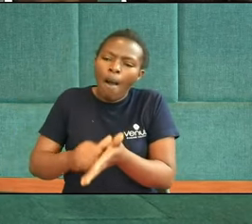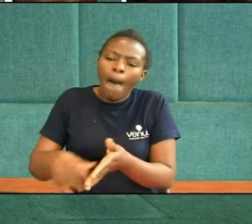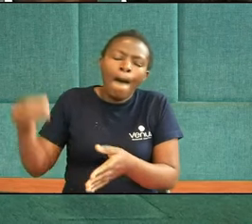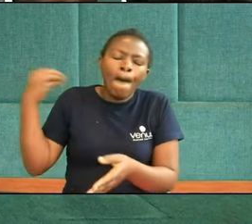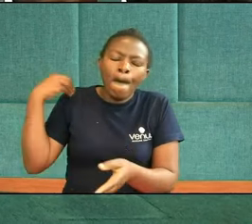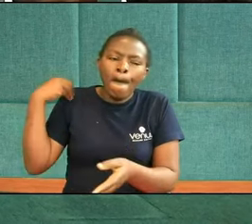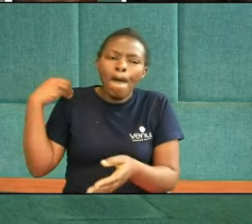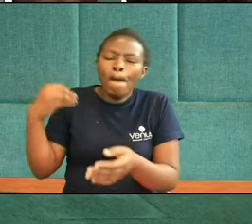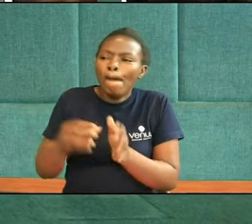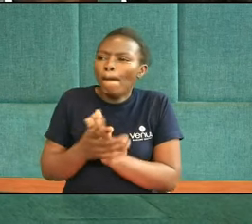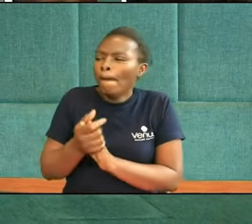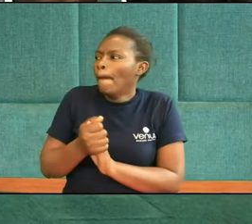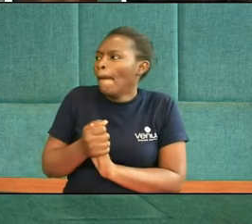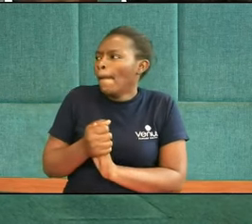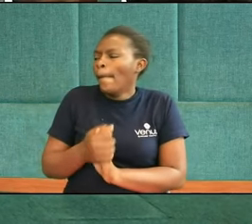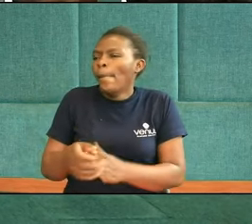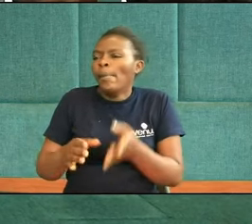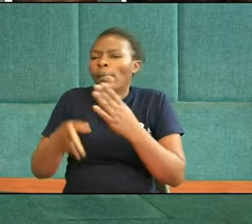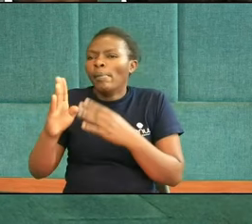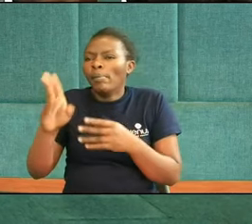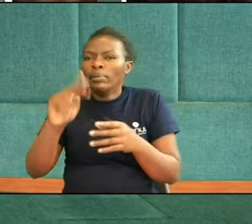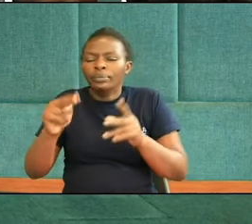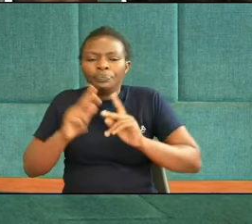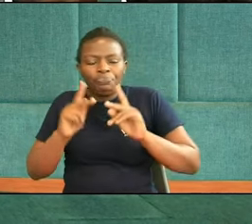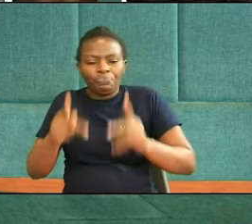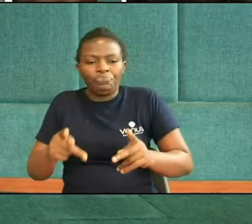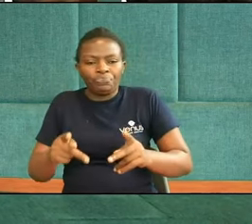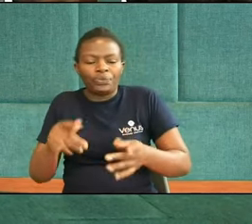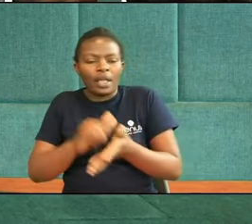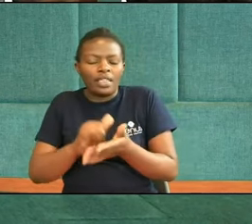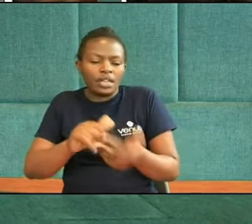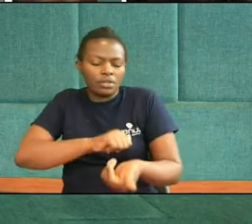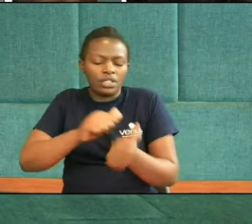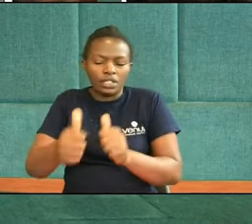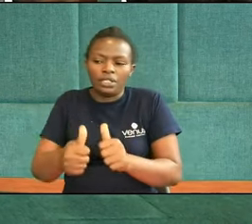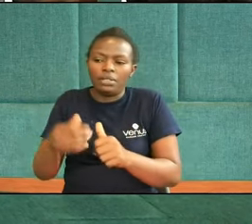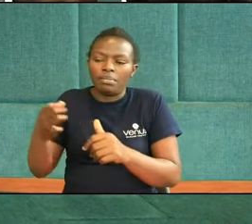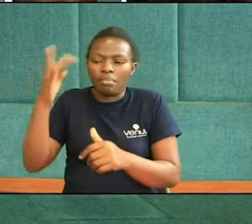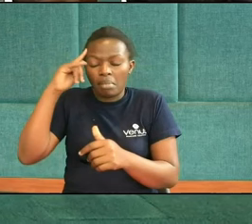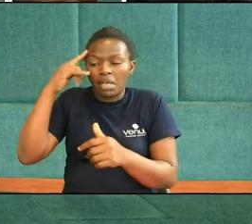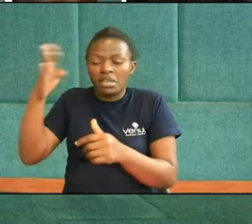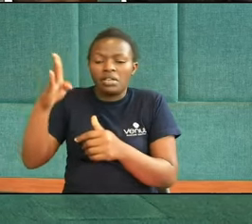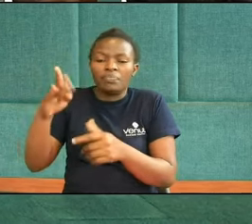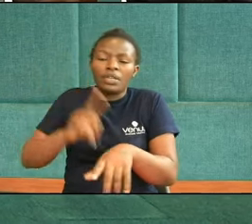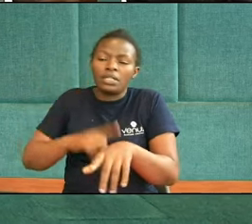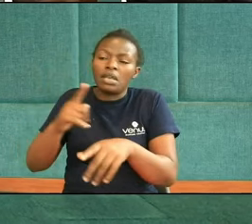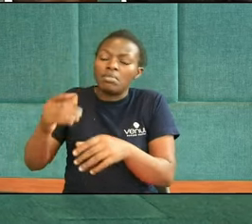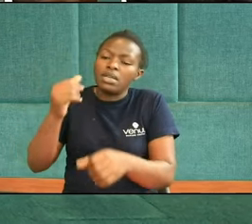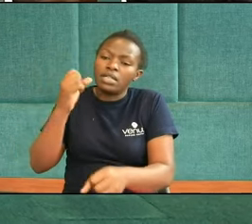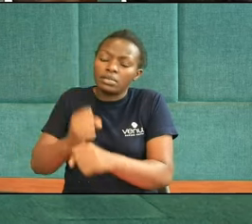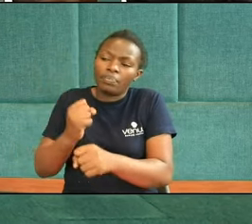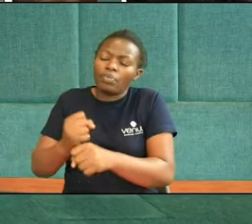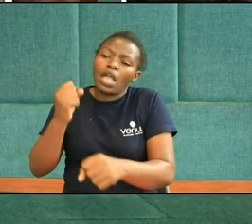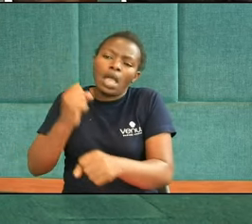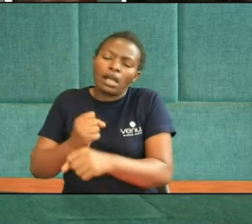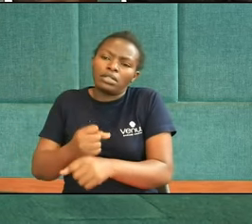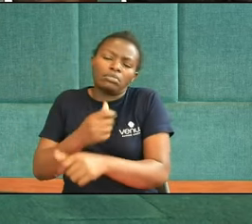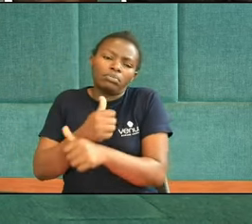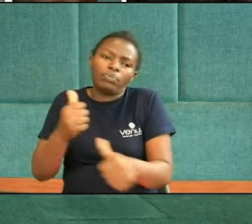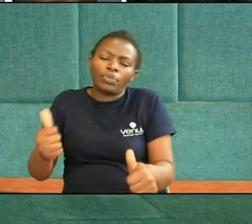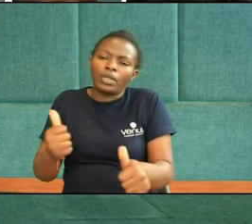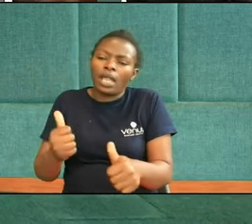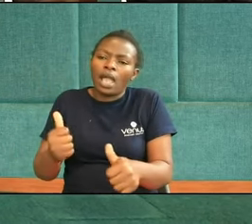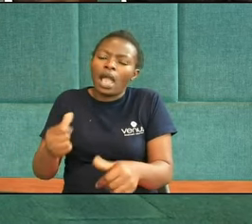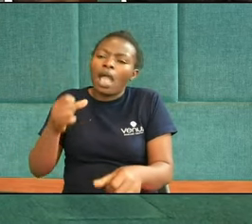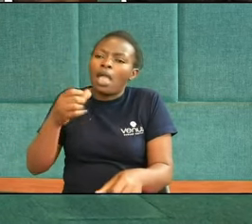human That he should lie Not a human being That he should change his mind Does he speak And then not act Does he promise